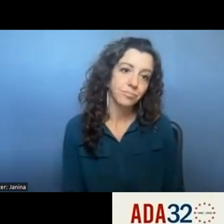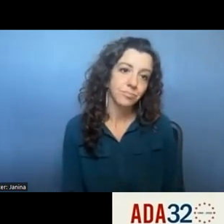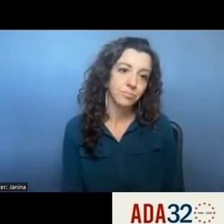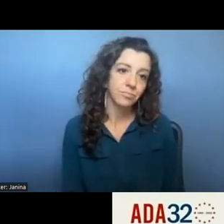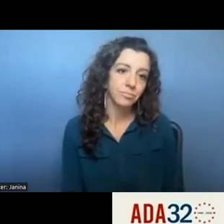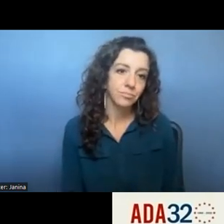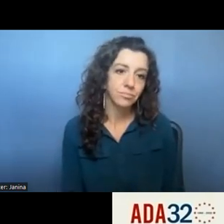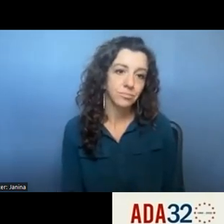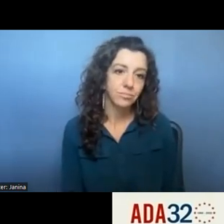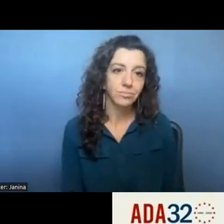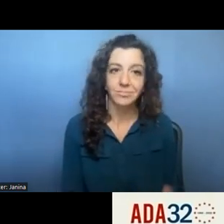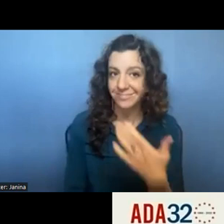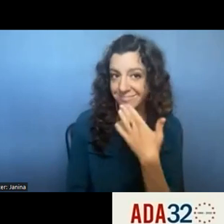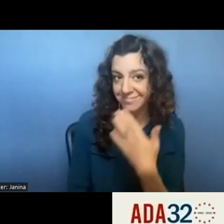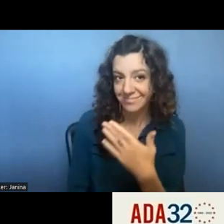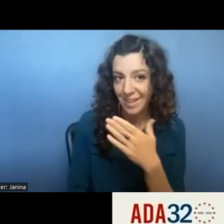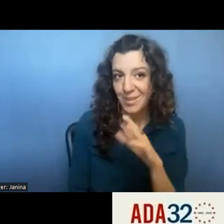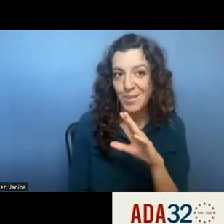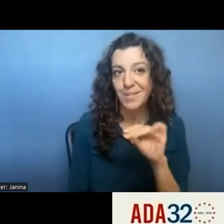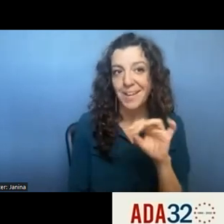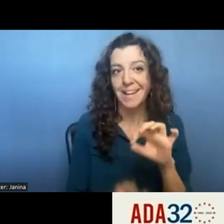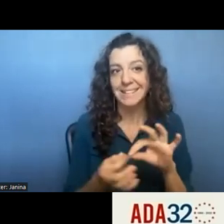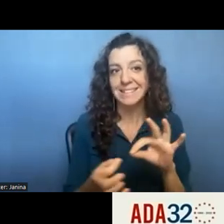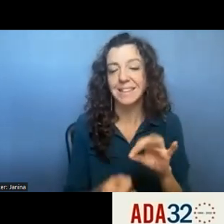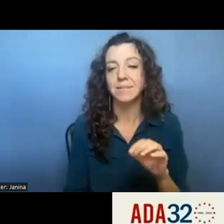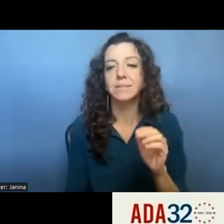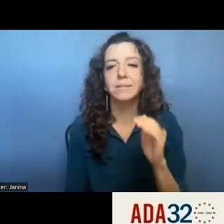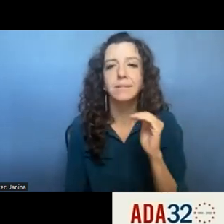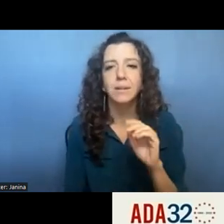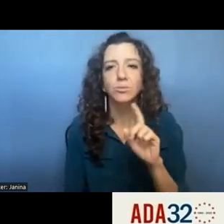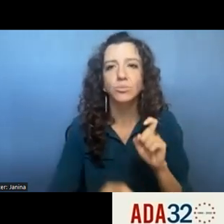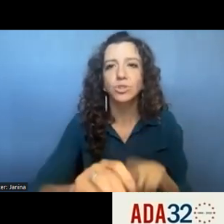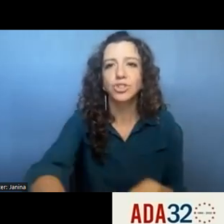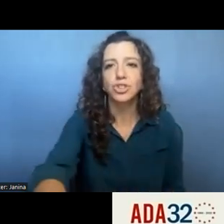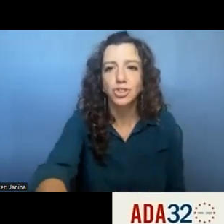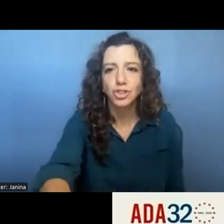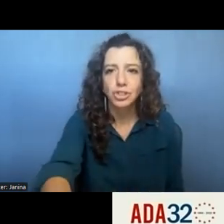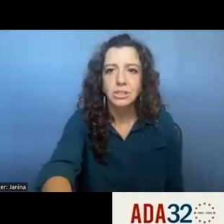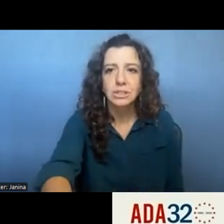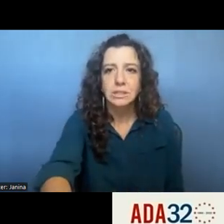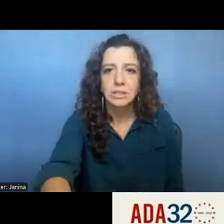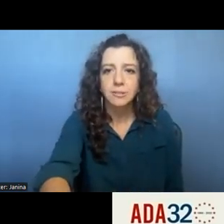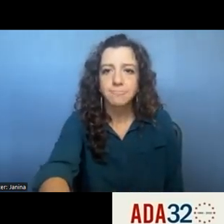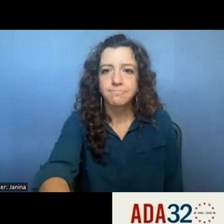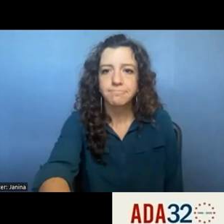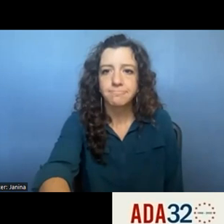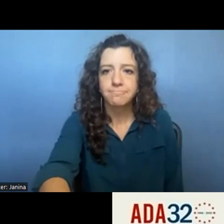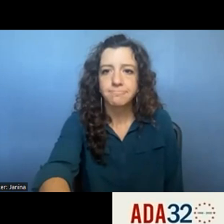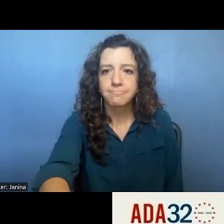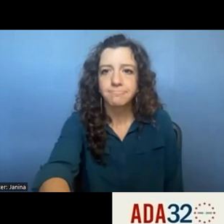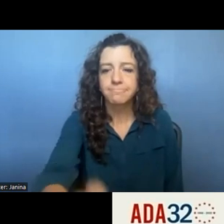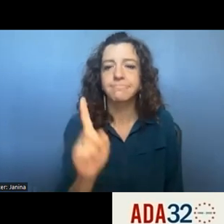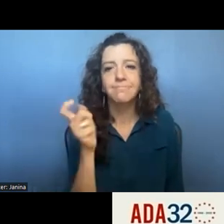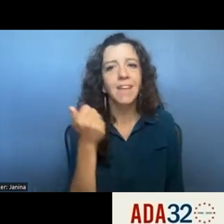um thank you susan for that um let's go to looks like there's a question about is there any